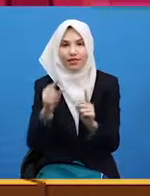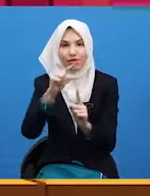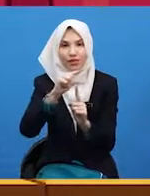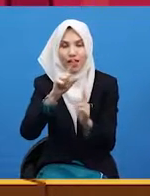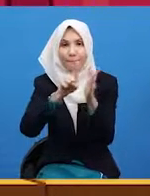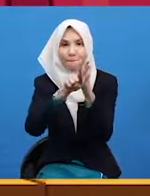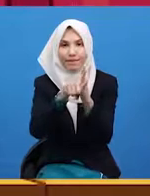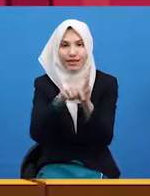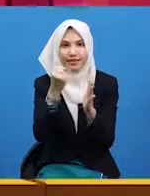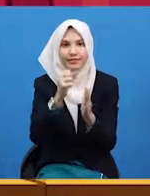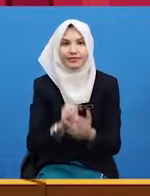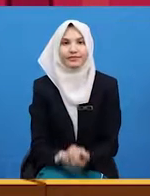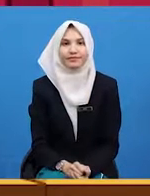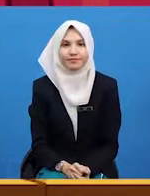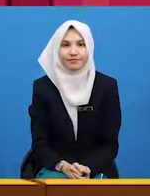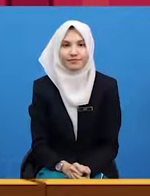minutes.